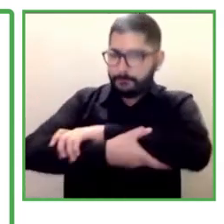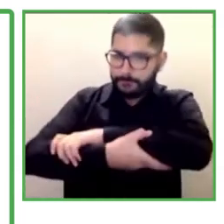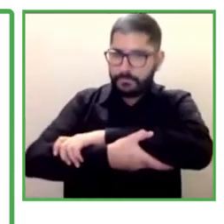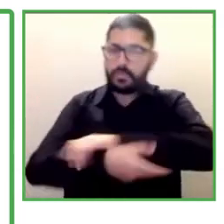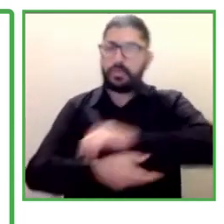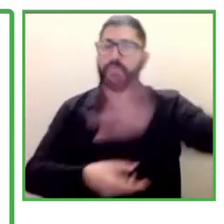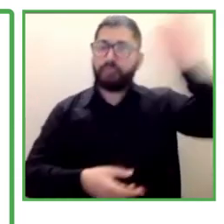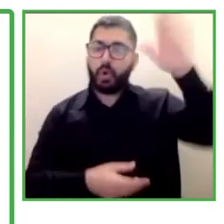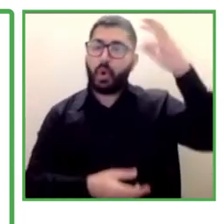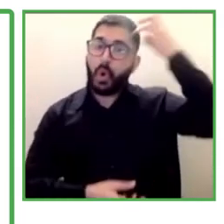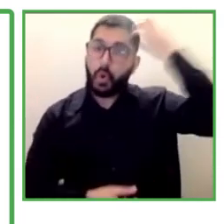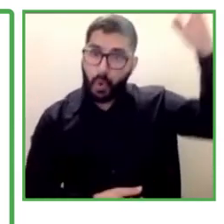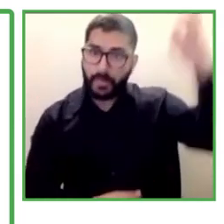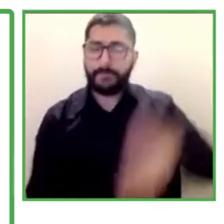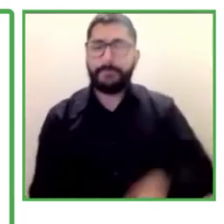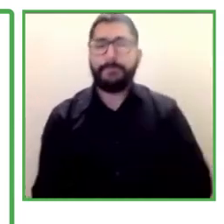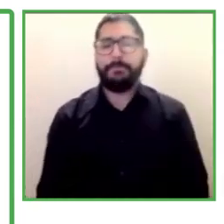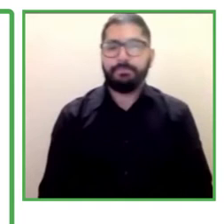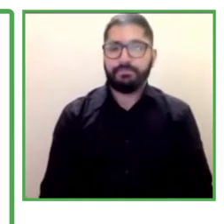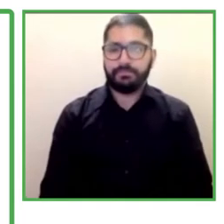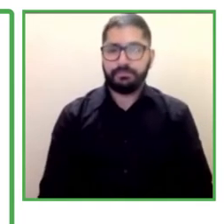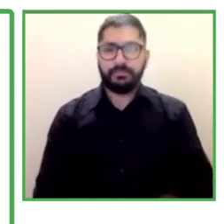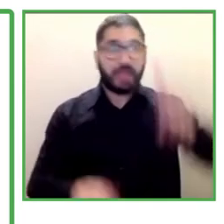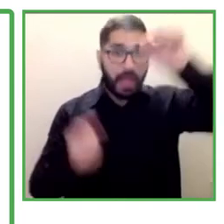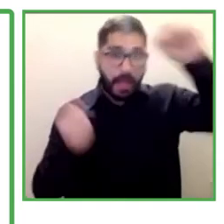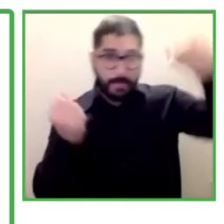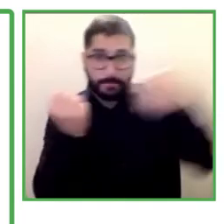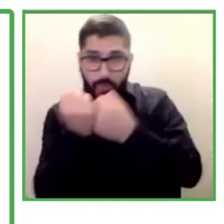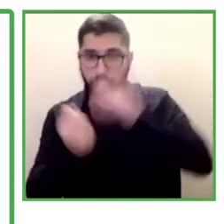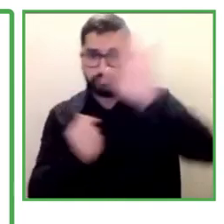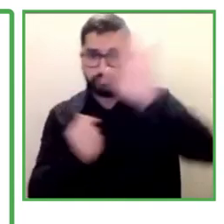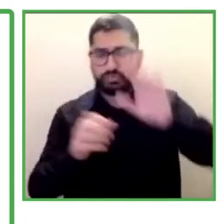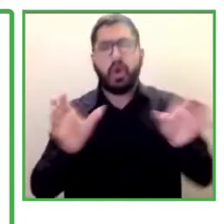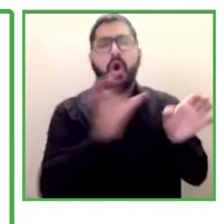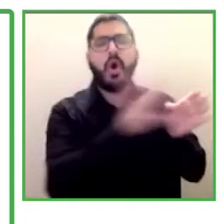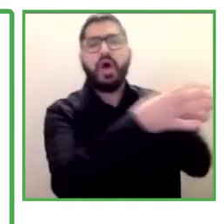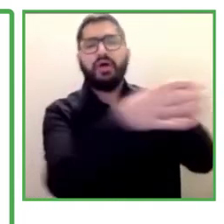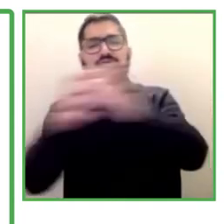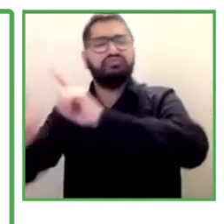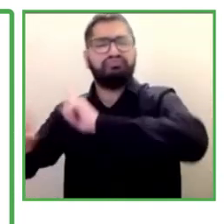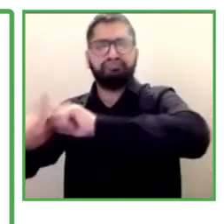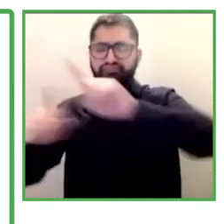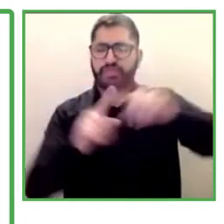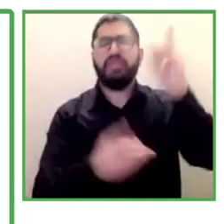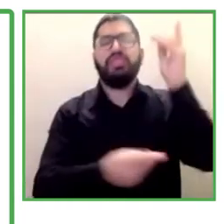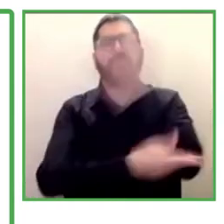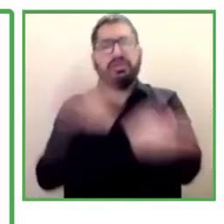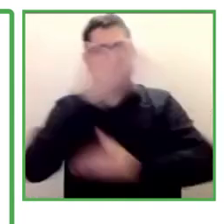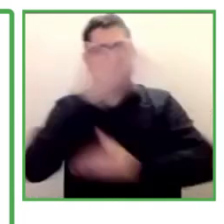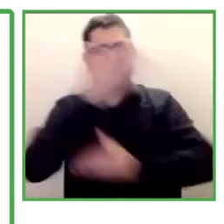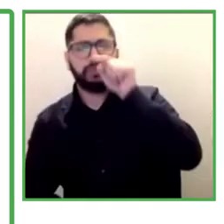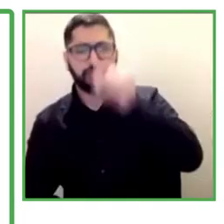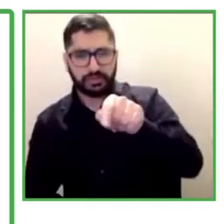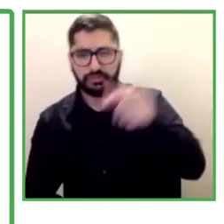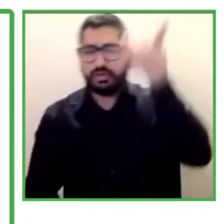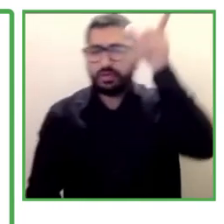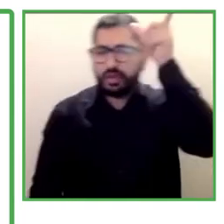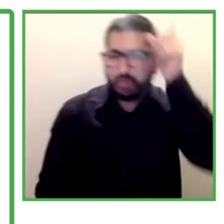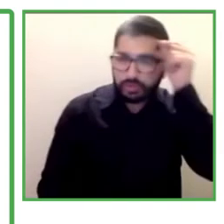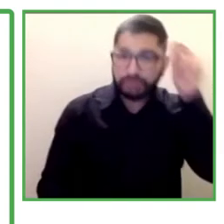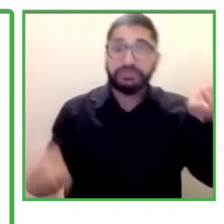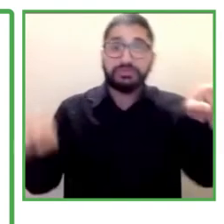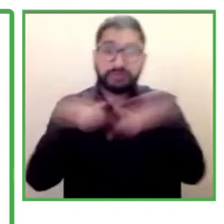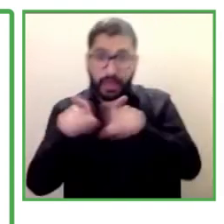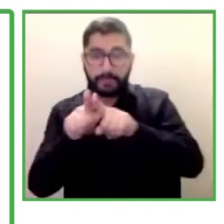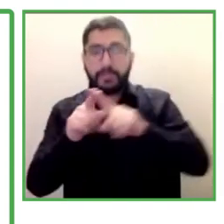the ministry is the support of the different entities, support of people with intellectual disabilities